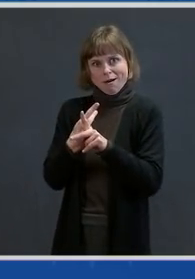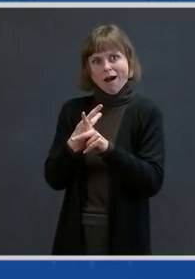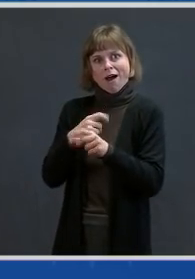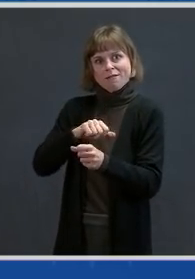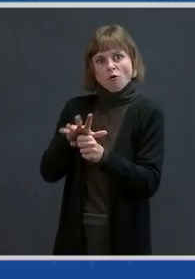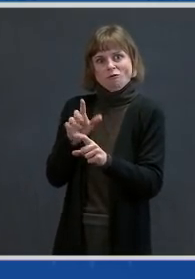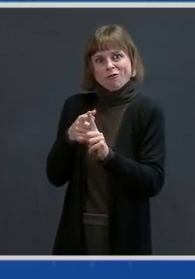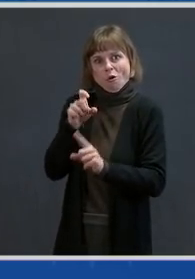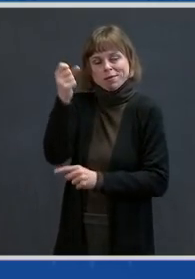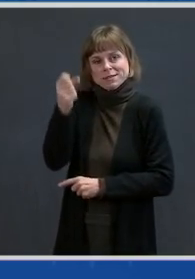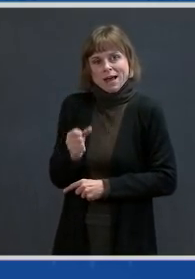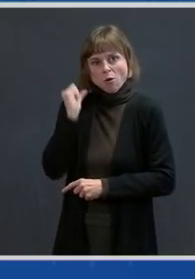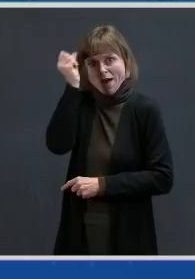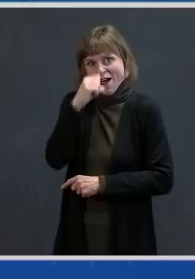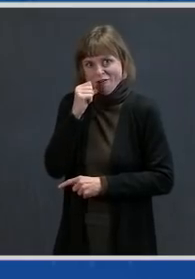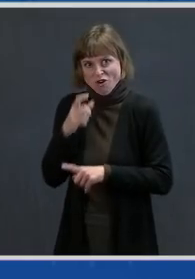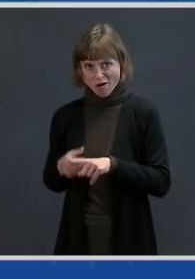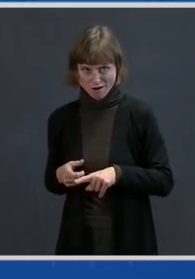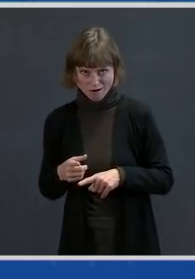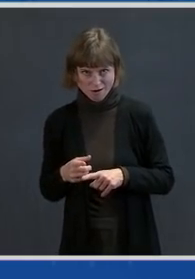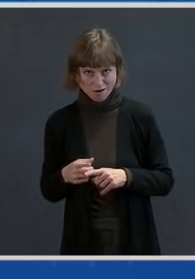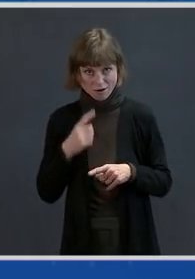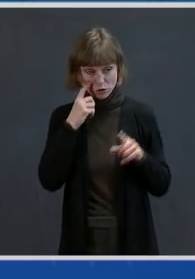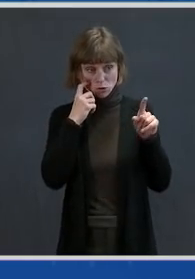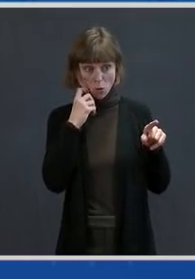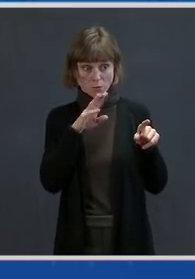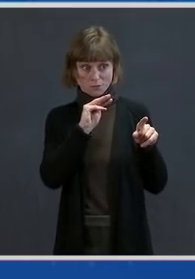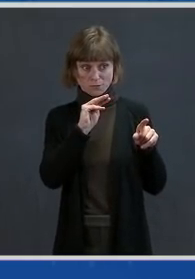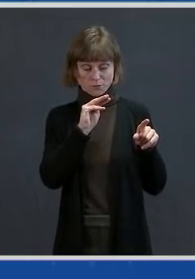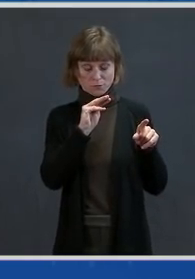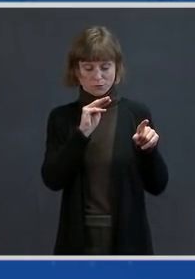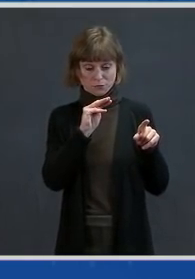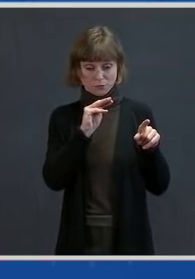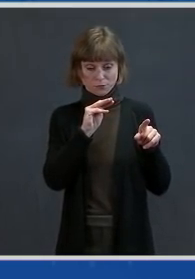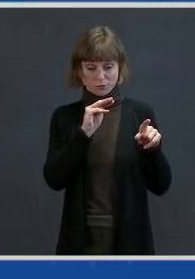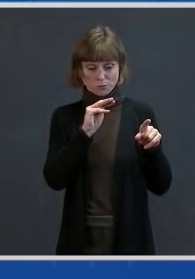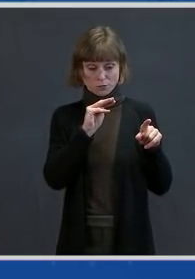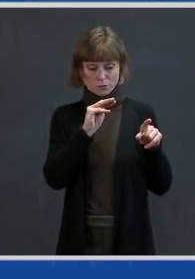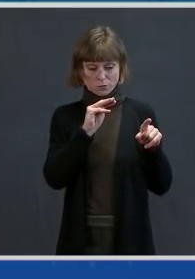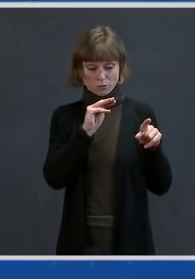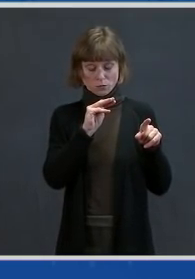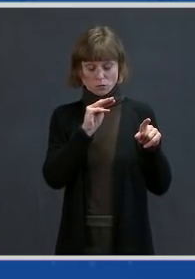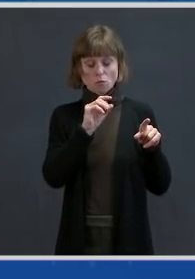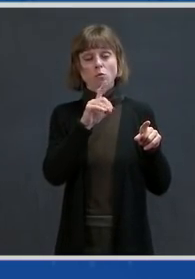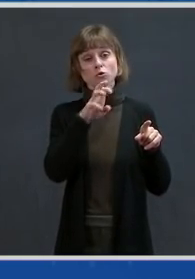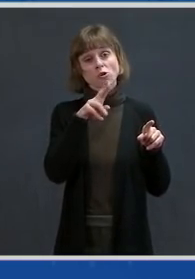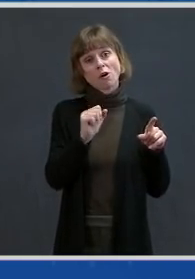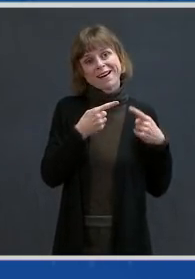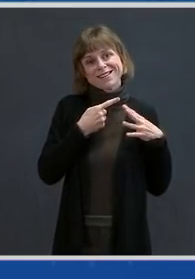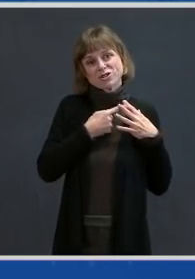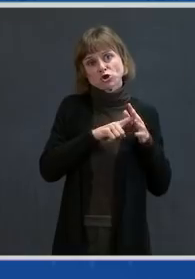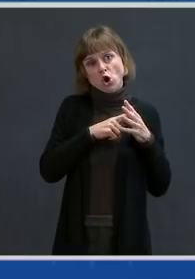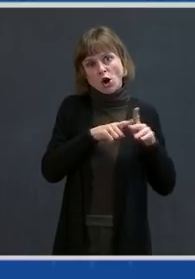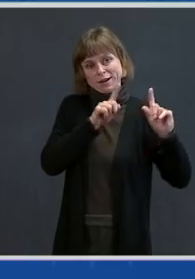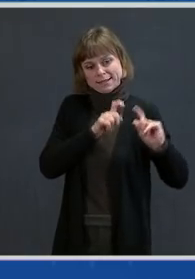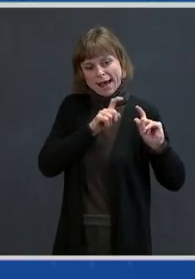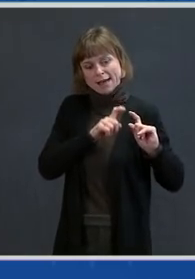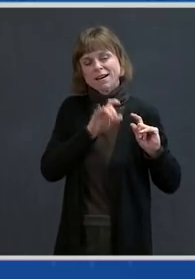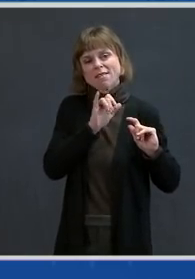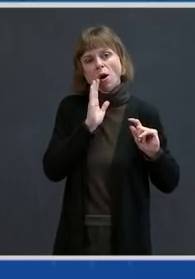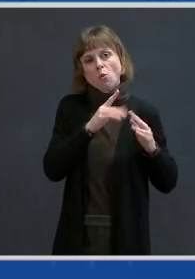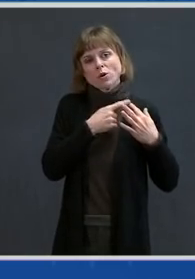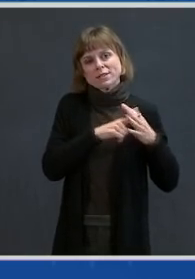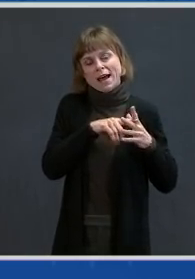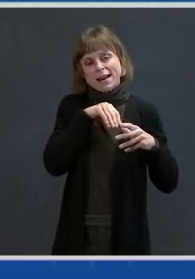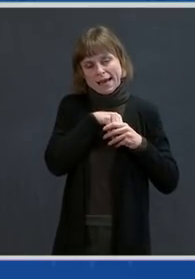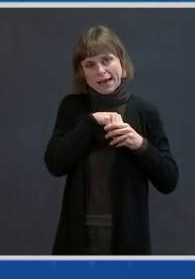first step to beginning these trials, which will begin in mid-March, they sent material to the NIH for a Phase I